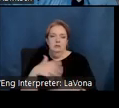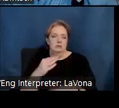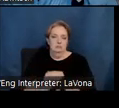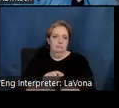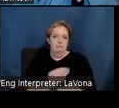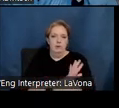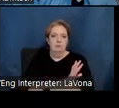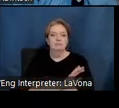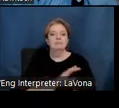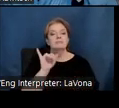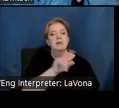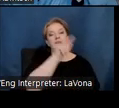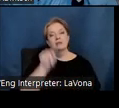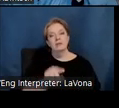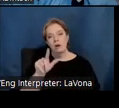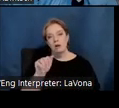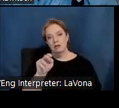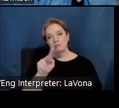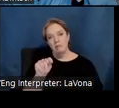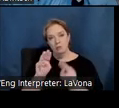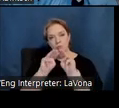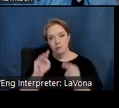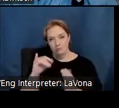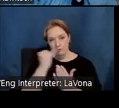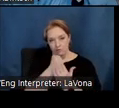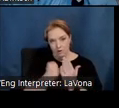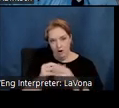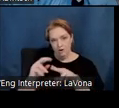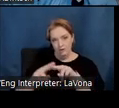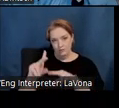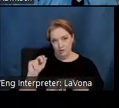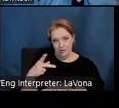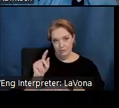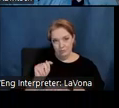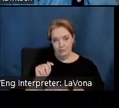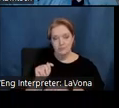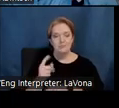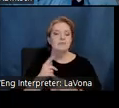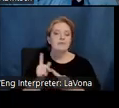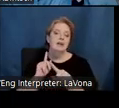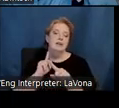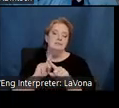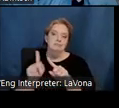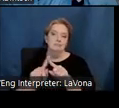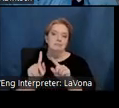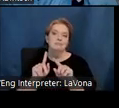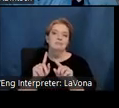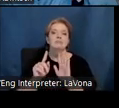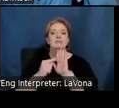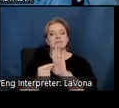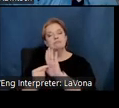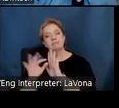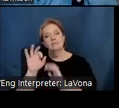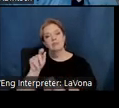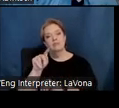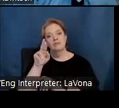Claremont Lewis Museum of Art, housed in the historic train depot. Among the featured permanent collections, none other than